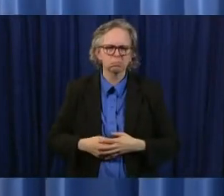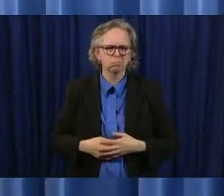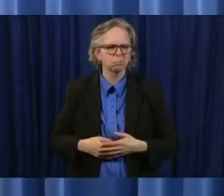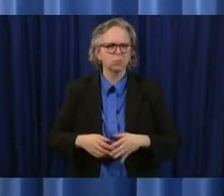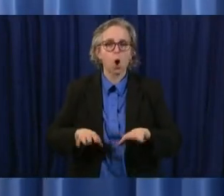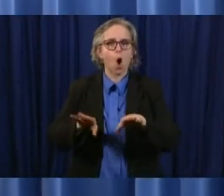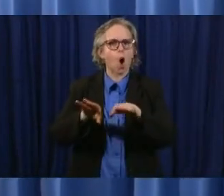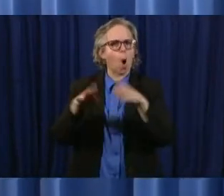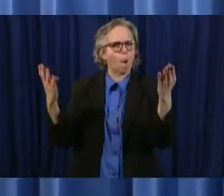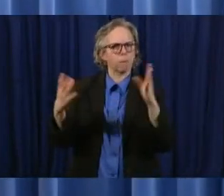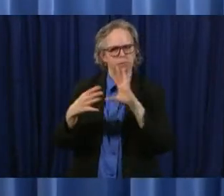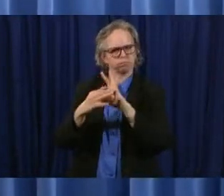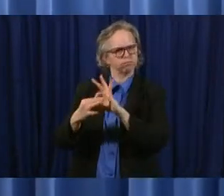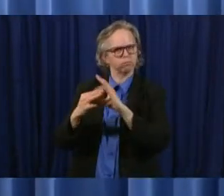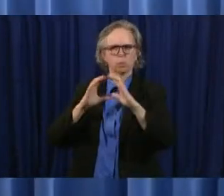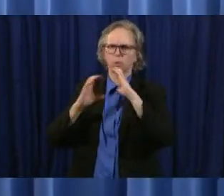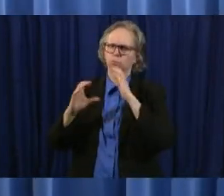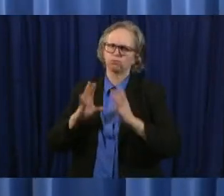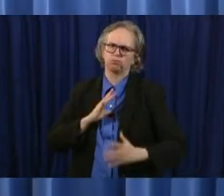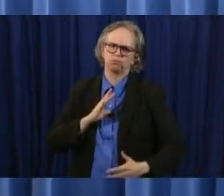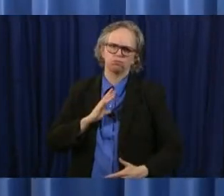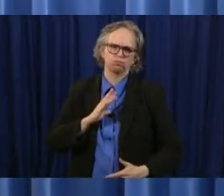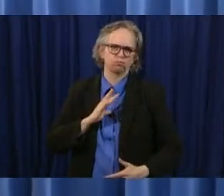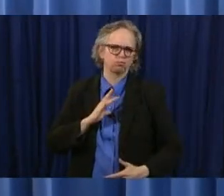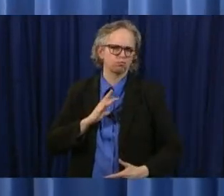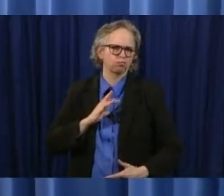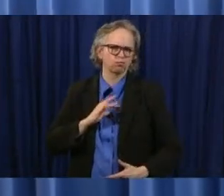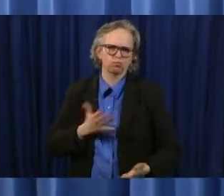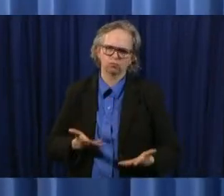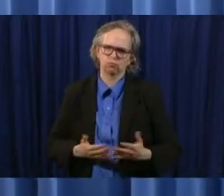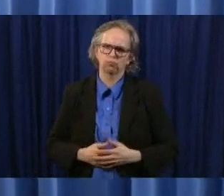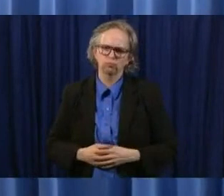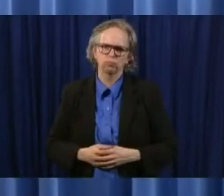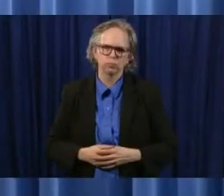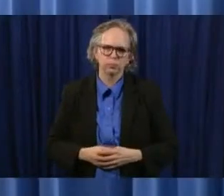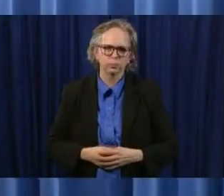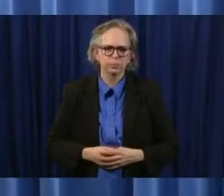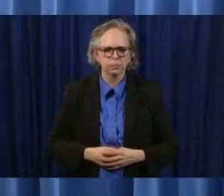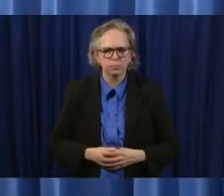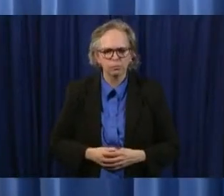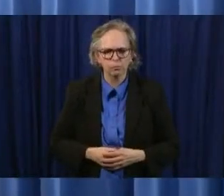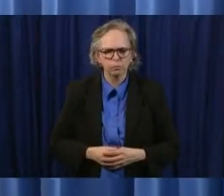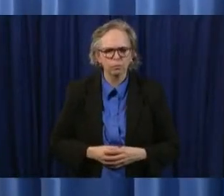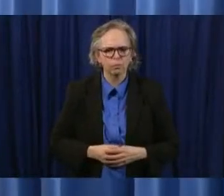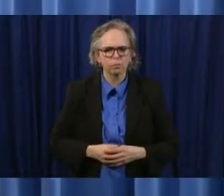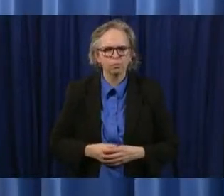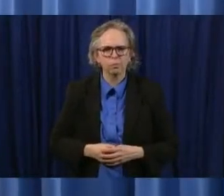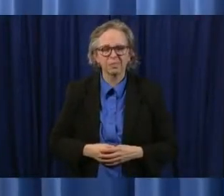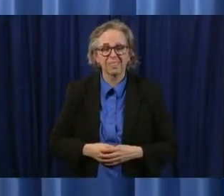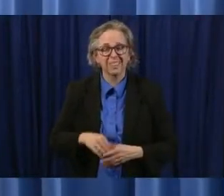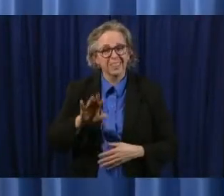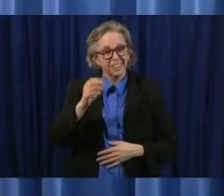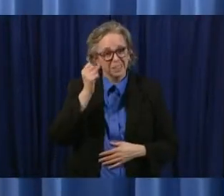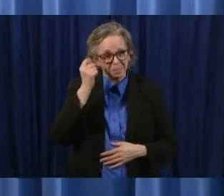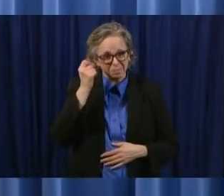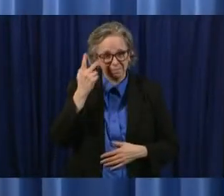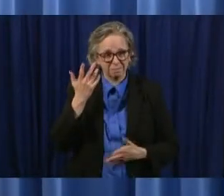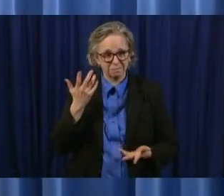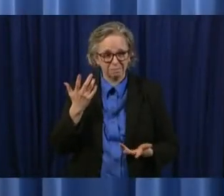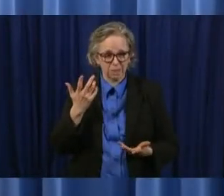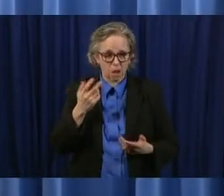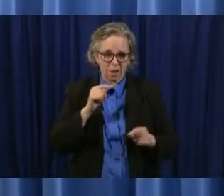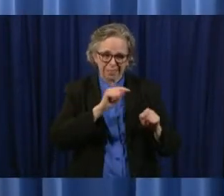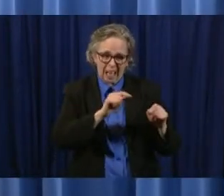uh relationship uh the problems that we uh are encountering are problems that we